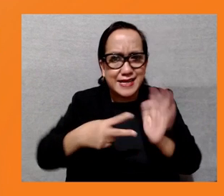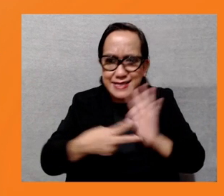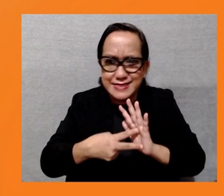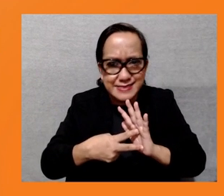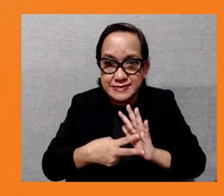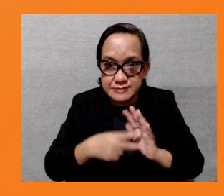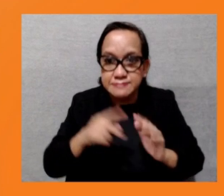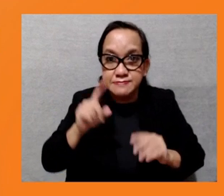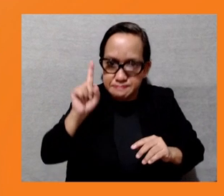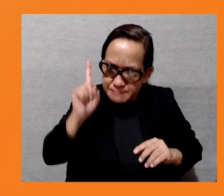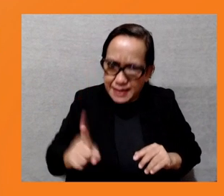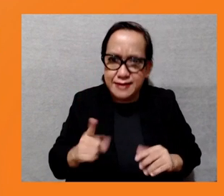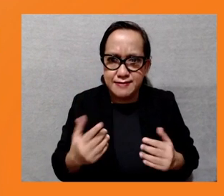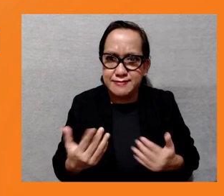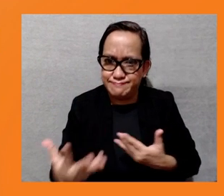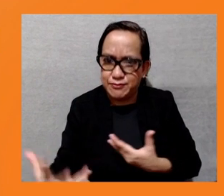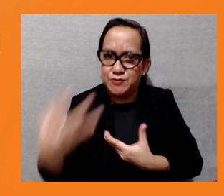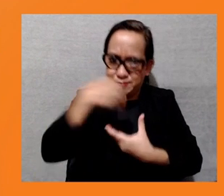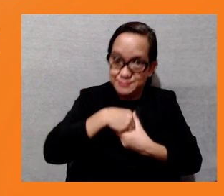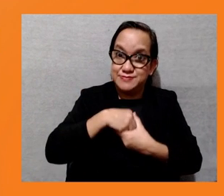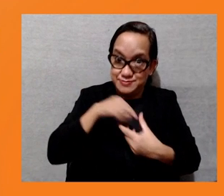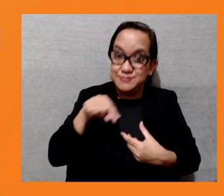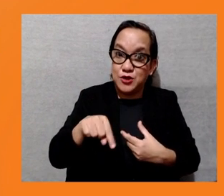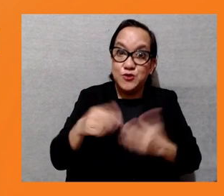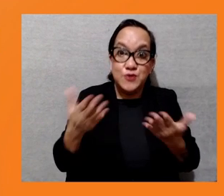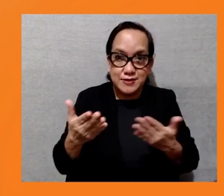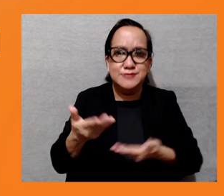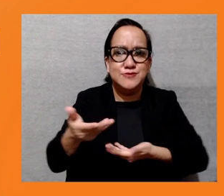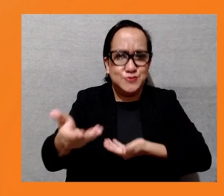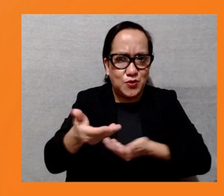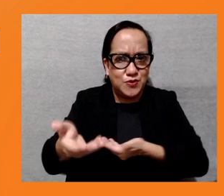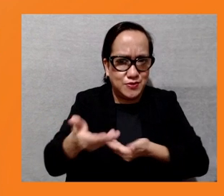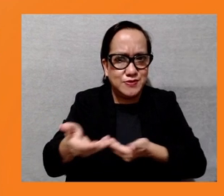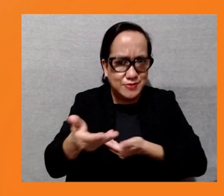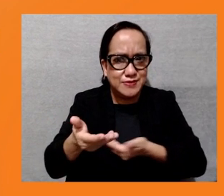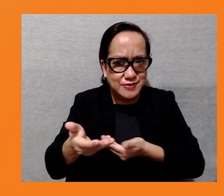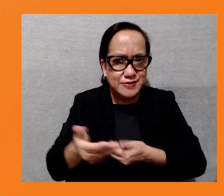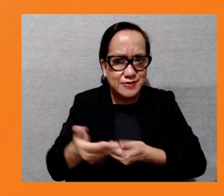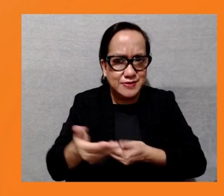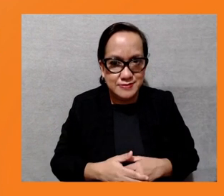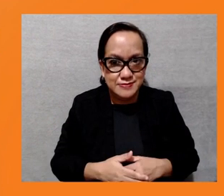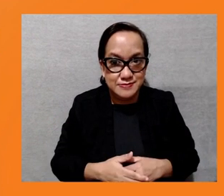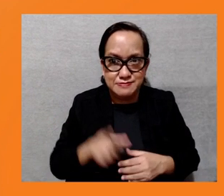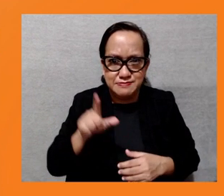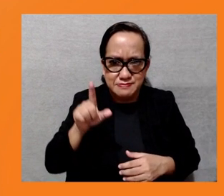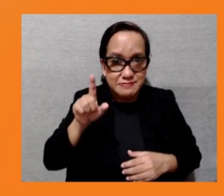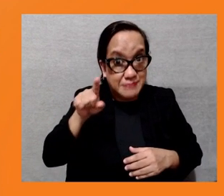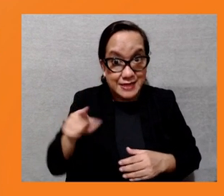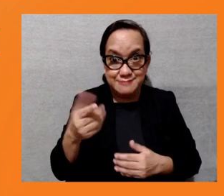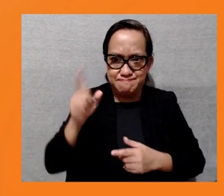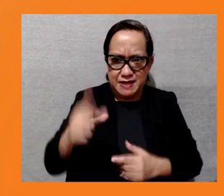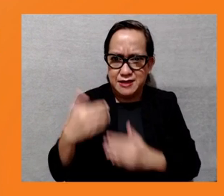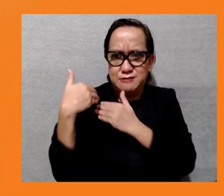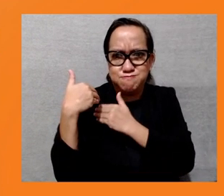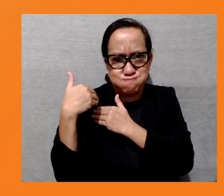persisting subject of complaints filed at ADB's accountability mechanism. Now, with respect to